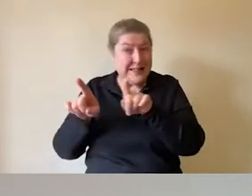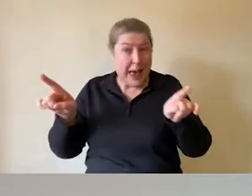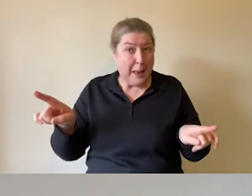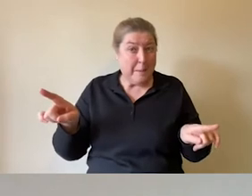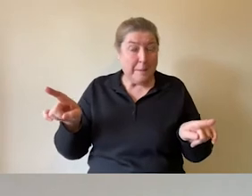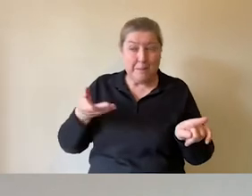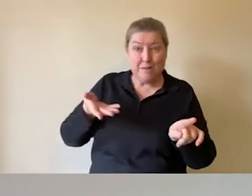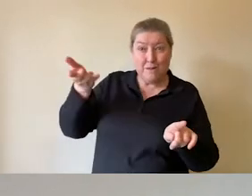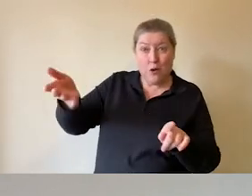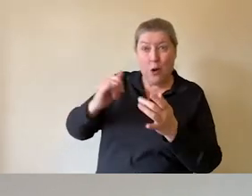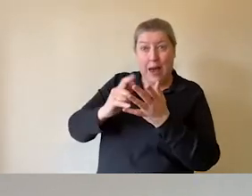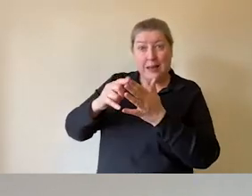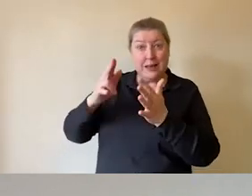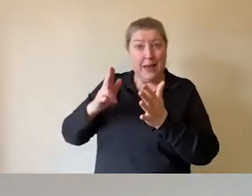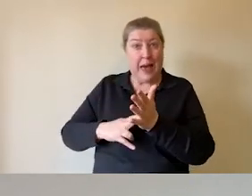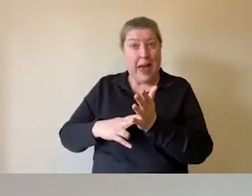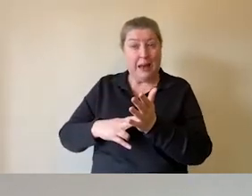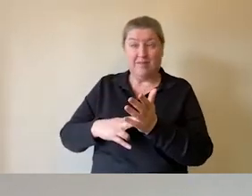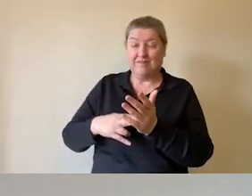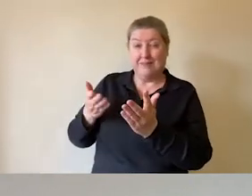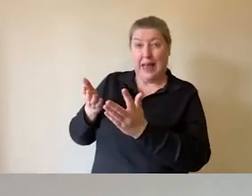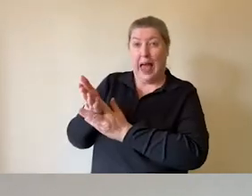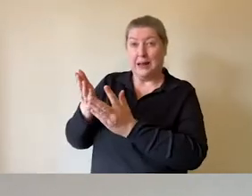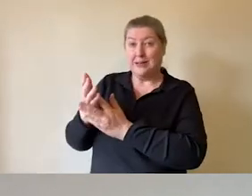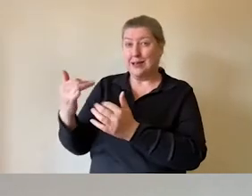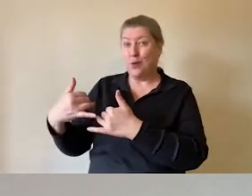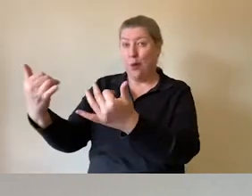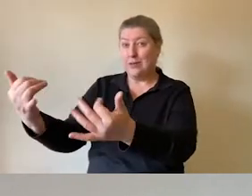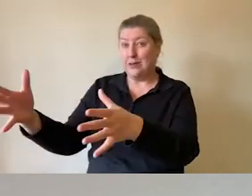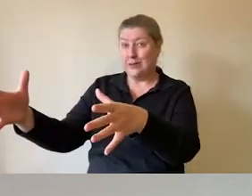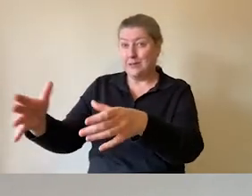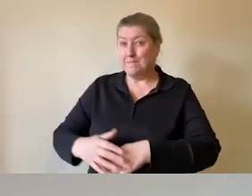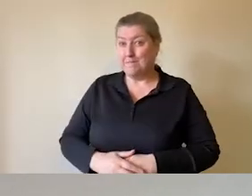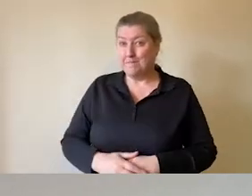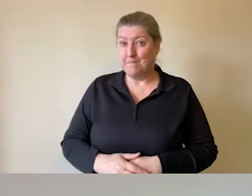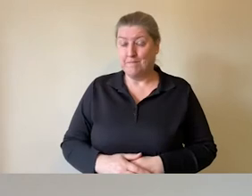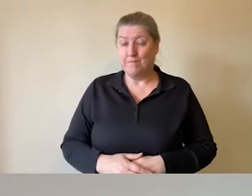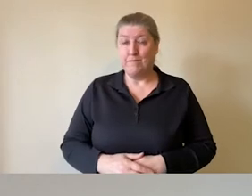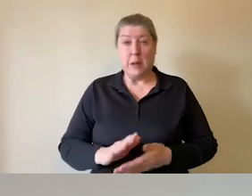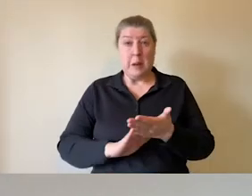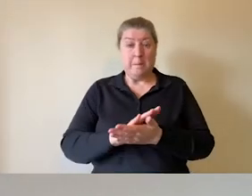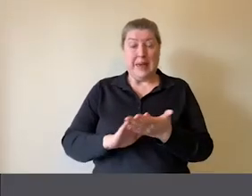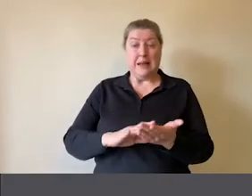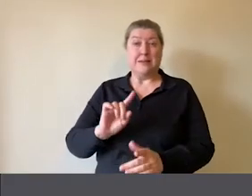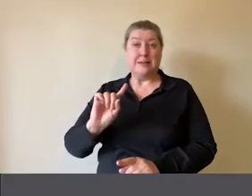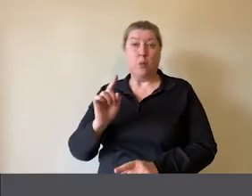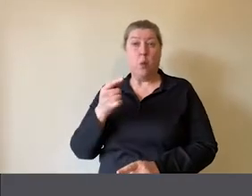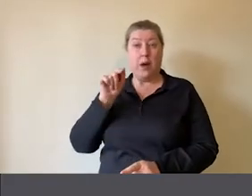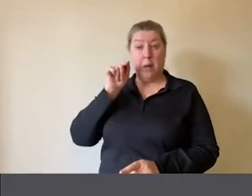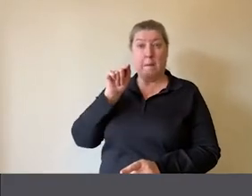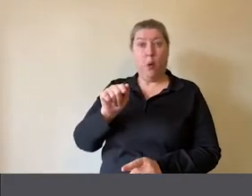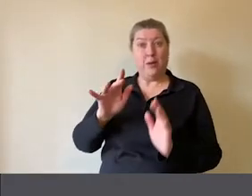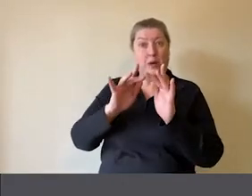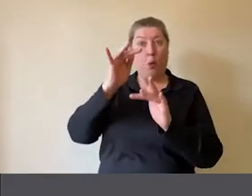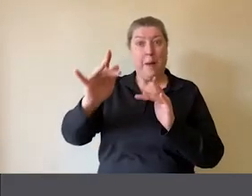spoke to our SEN and our access audience. And this gave us a single point on the website where we